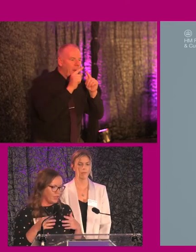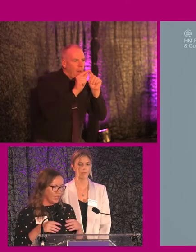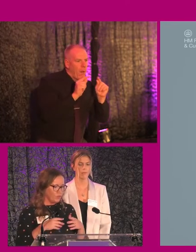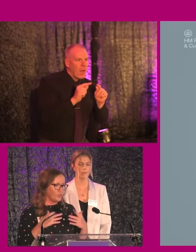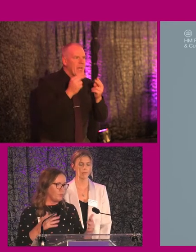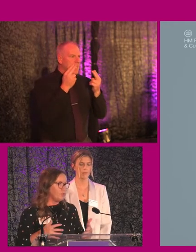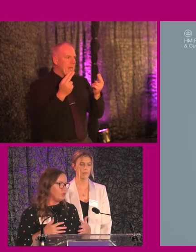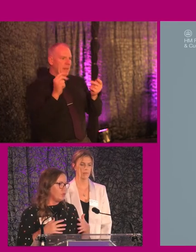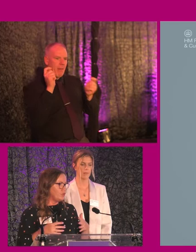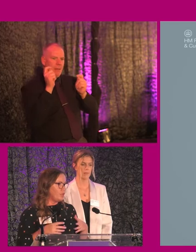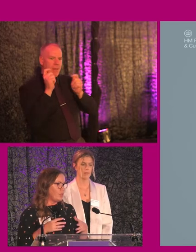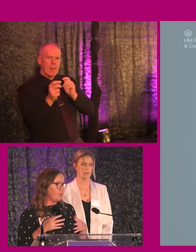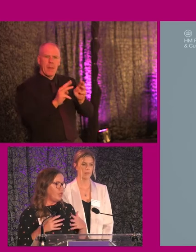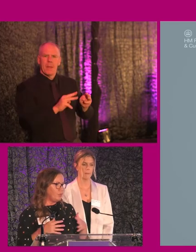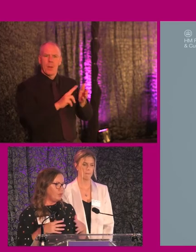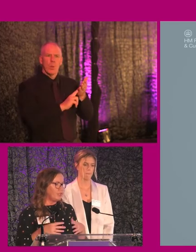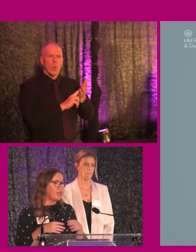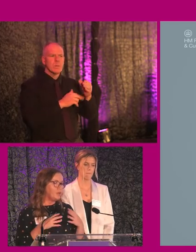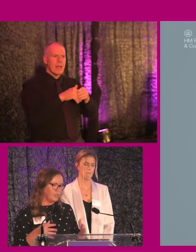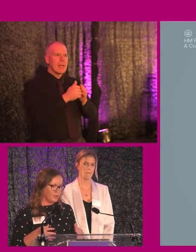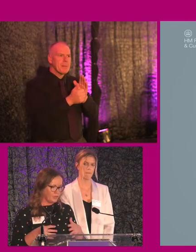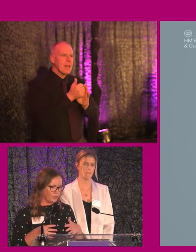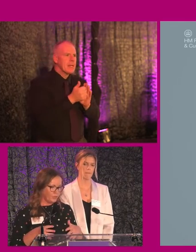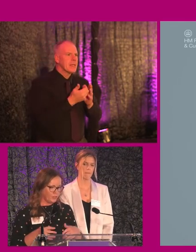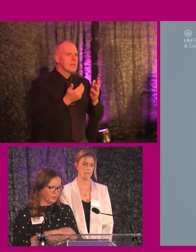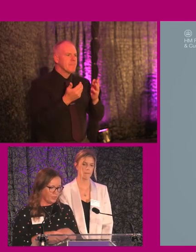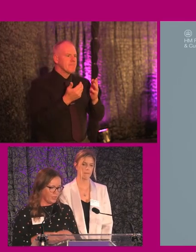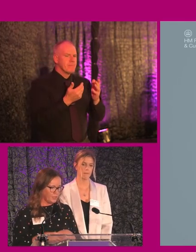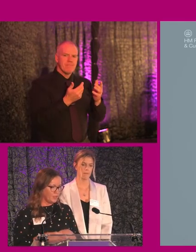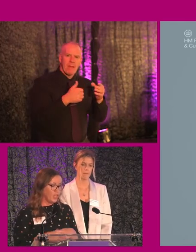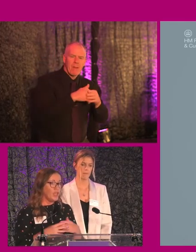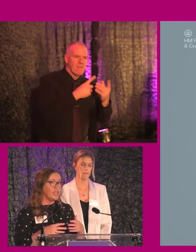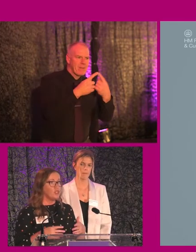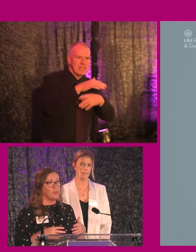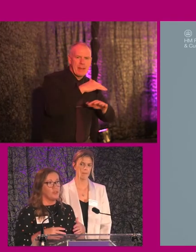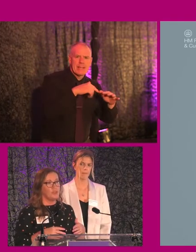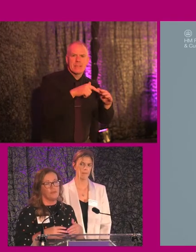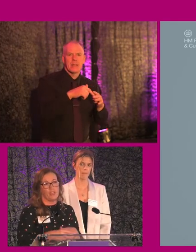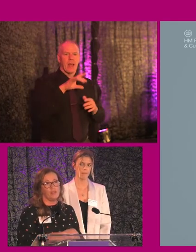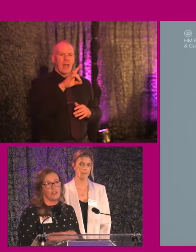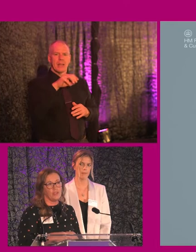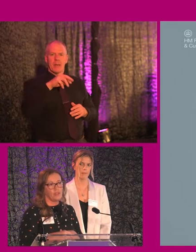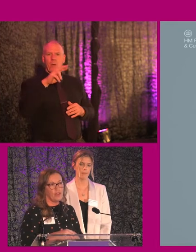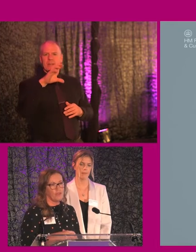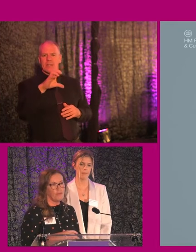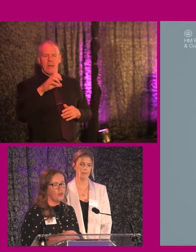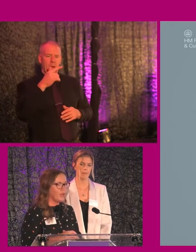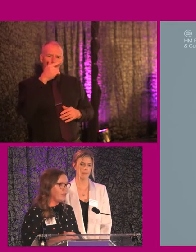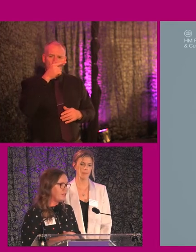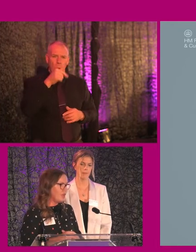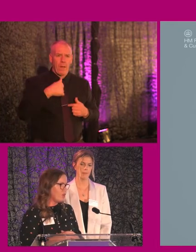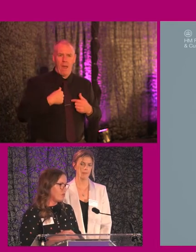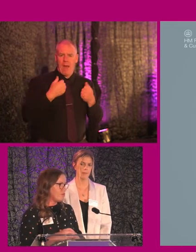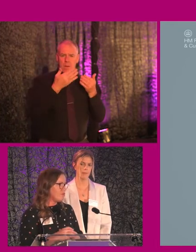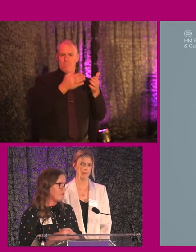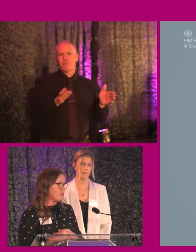need? What do our people use in the building? And how do they interact with the different spaces? And HMRC is very lucky to have a wide